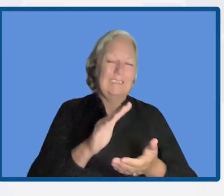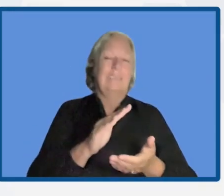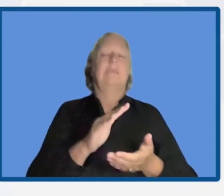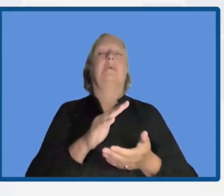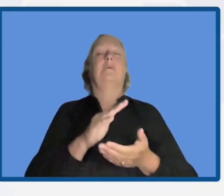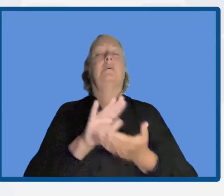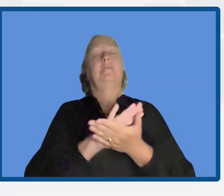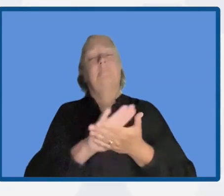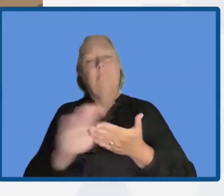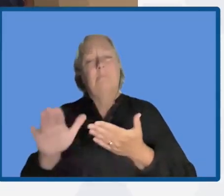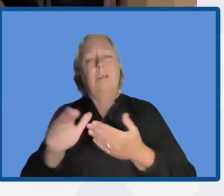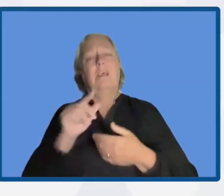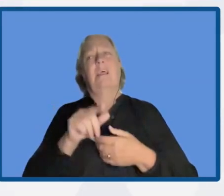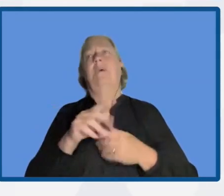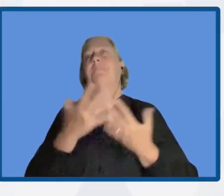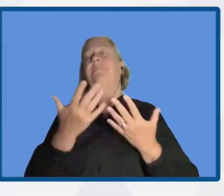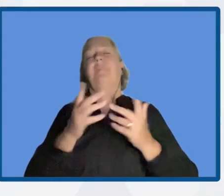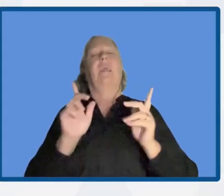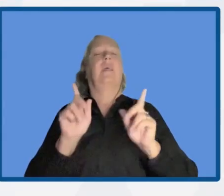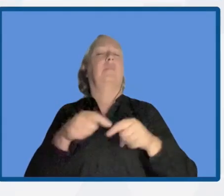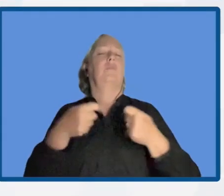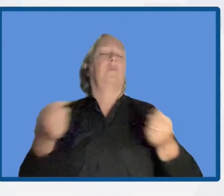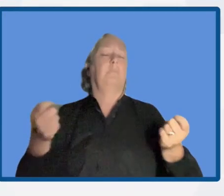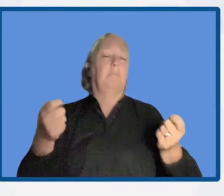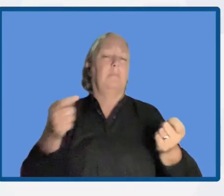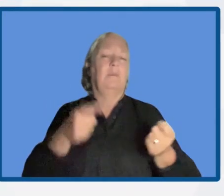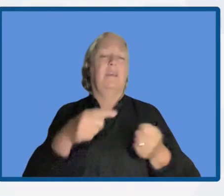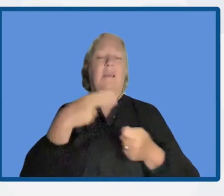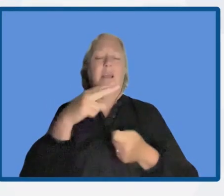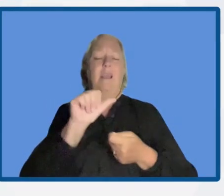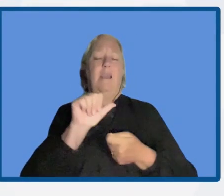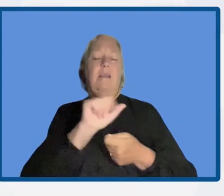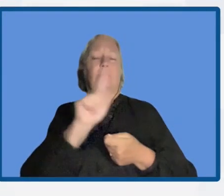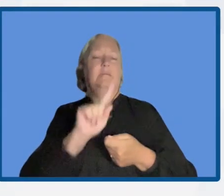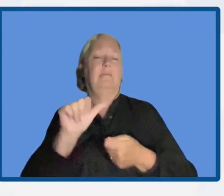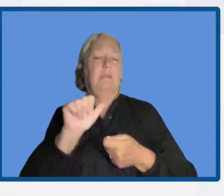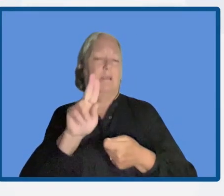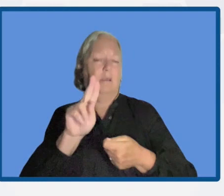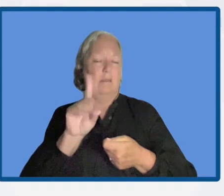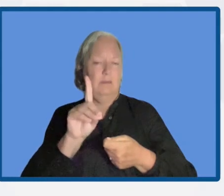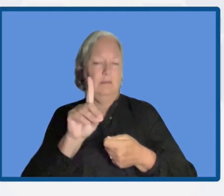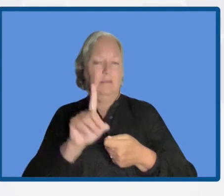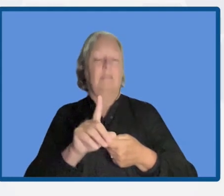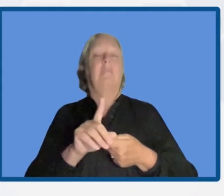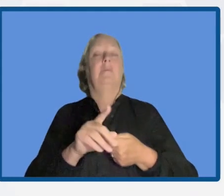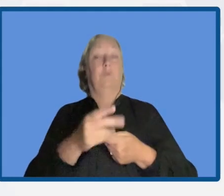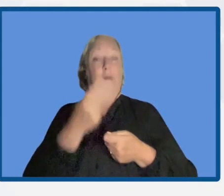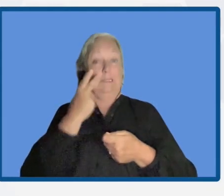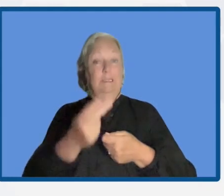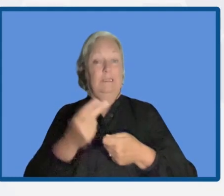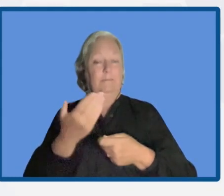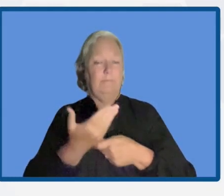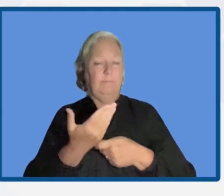hazards. Here on the screen, you will find the definitions that I have found